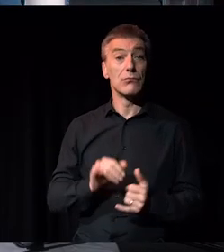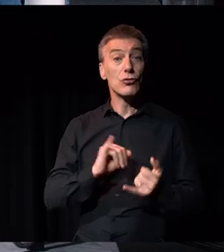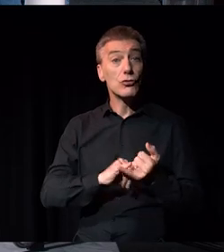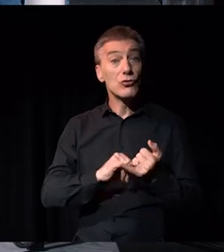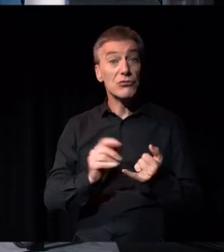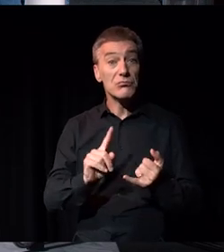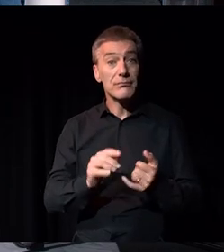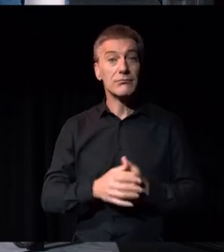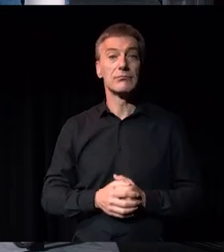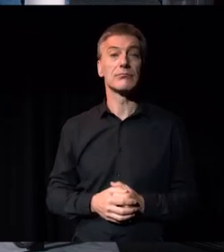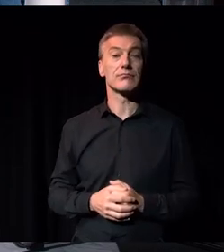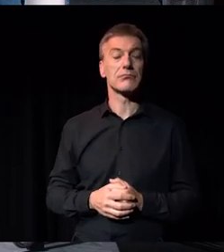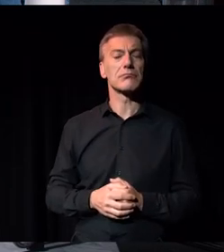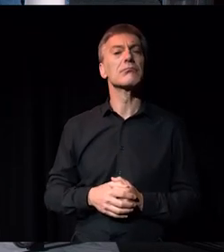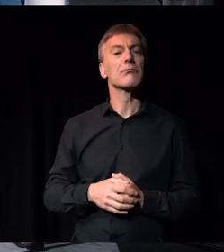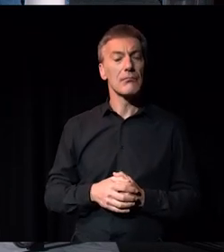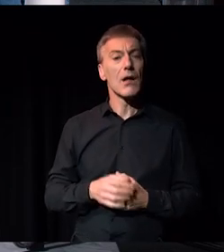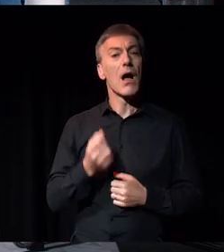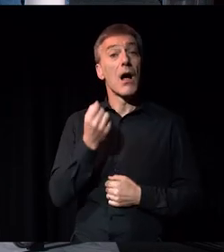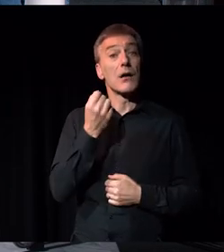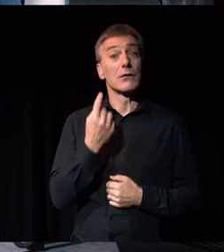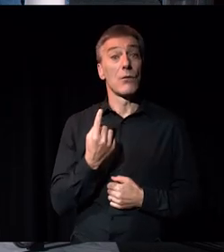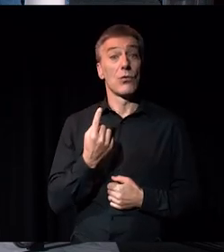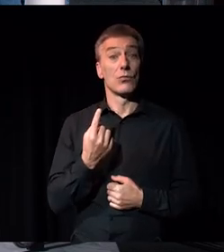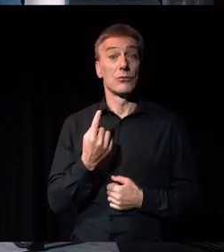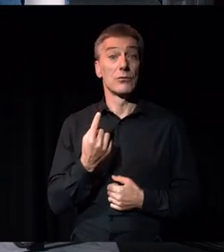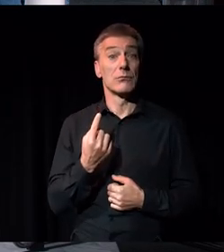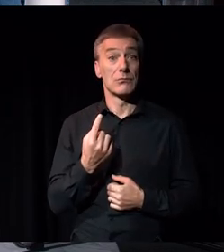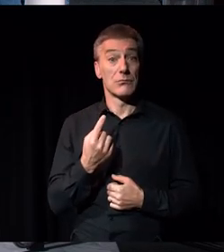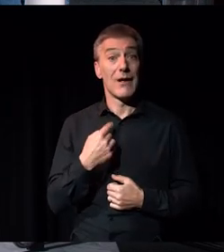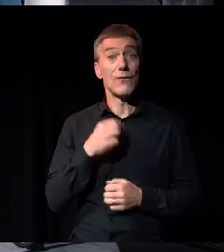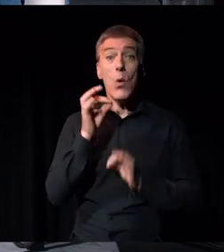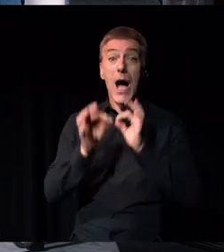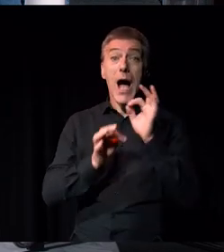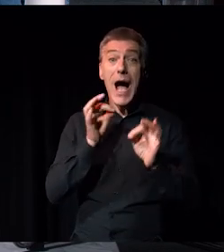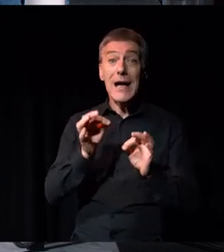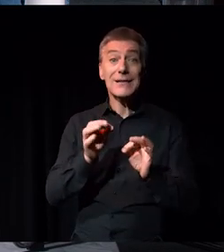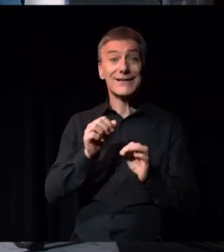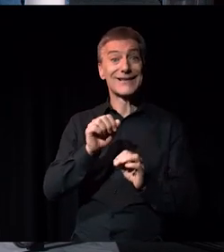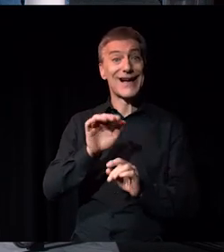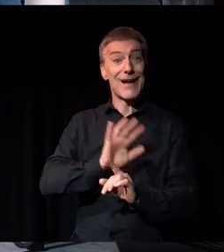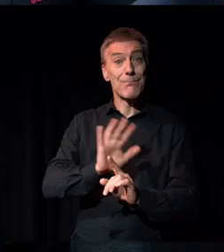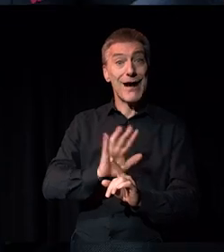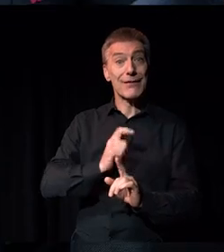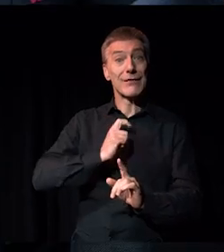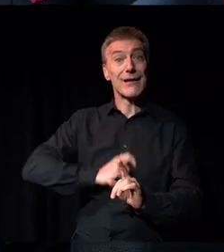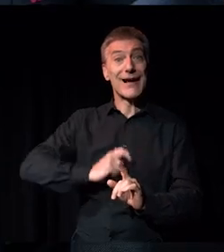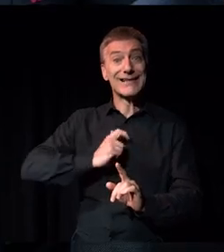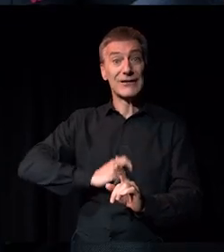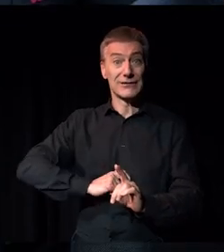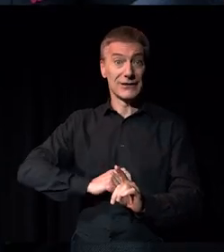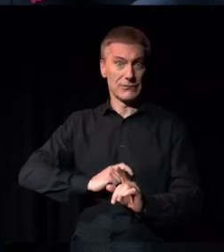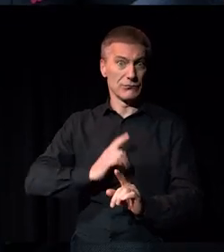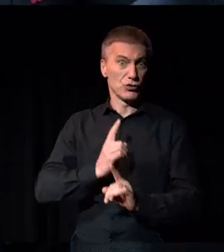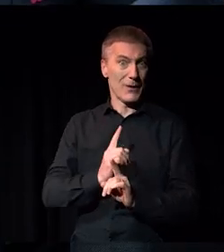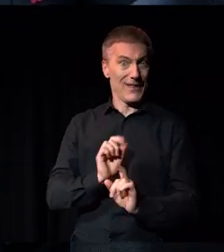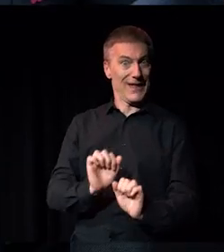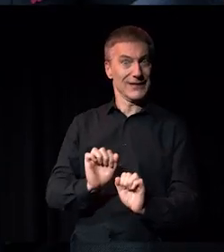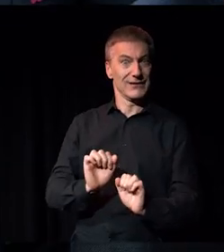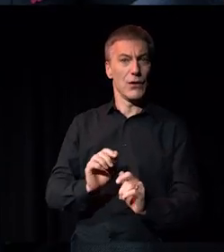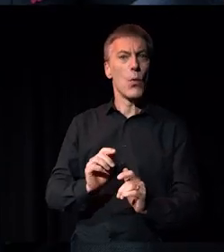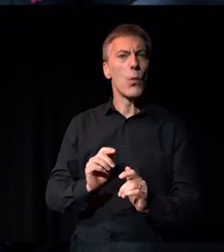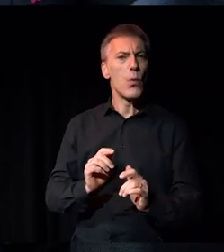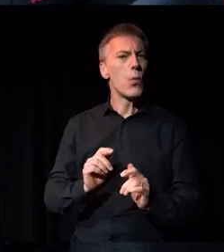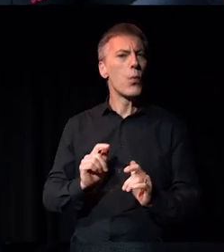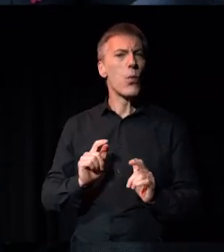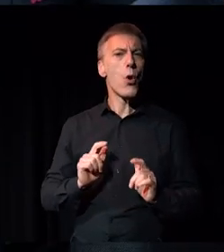add to that? Well, suppose the thing is, is that asking people about their backgrounds and about their identity, which is essentially what we're talking about doing, is